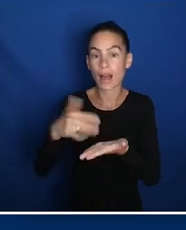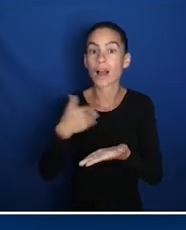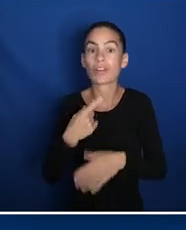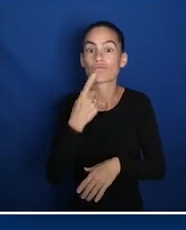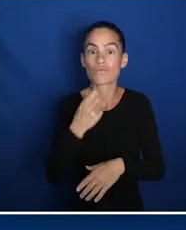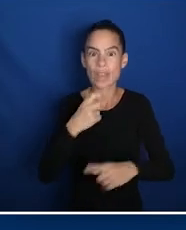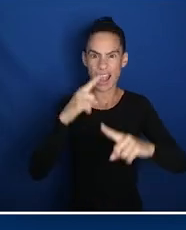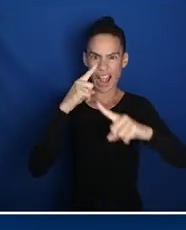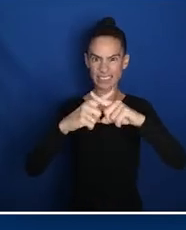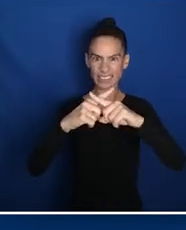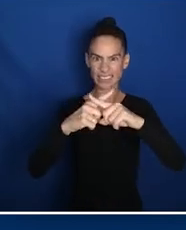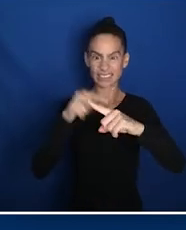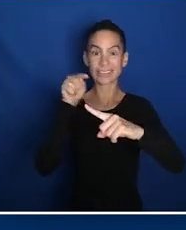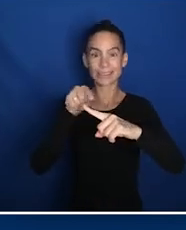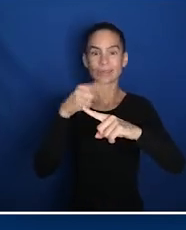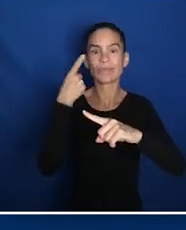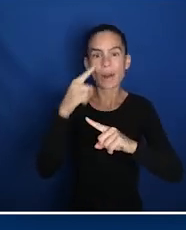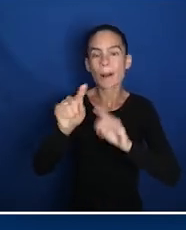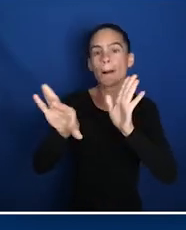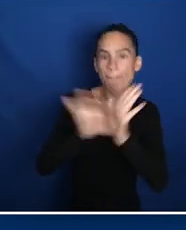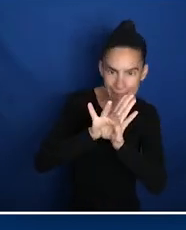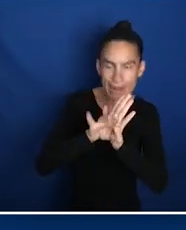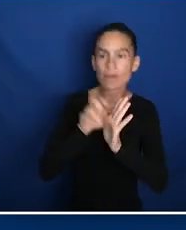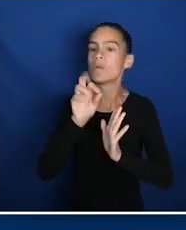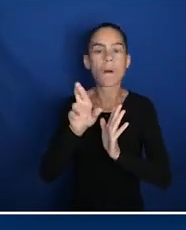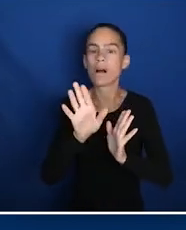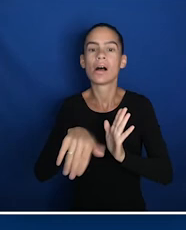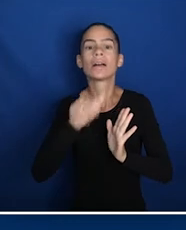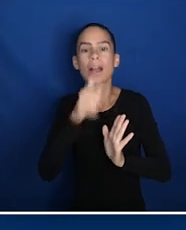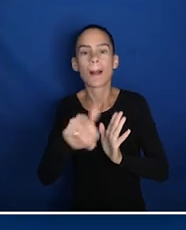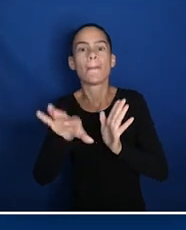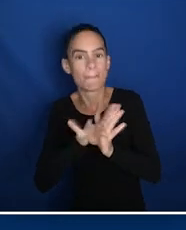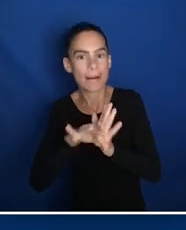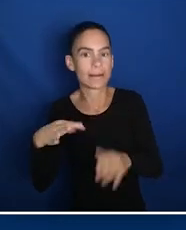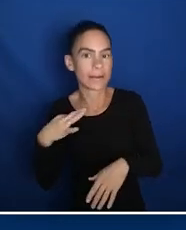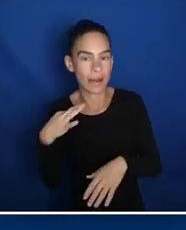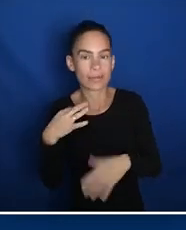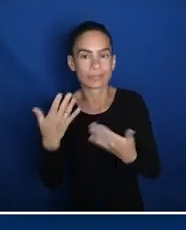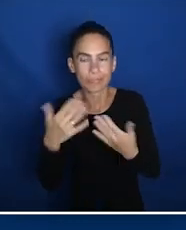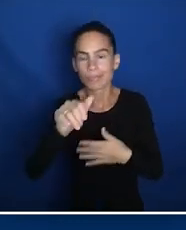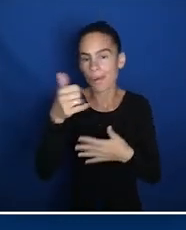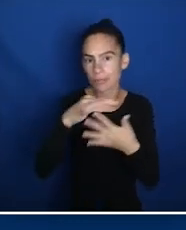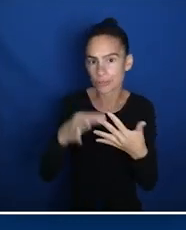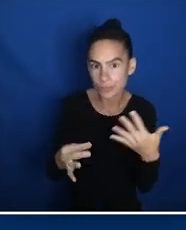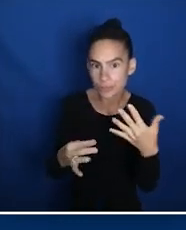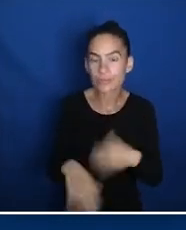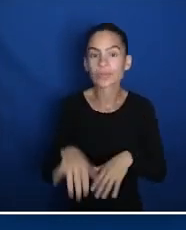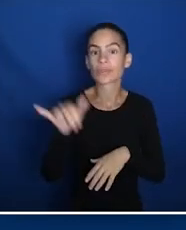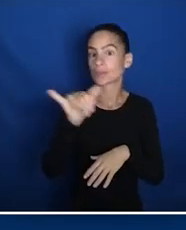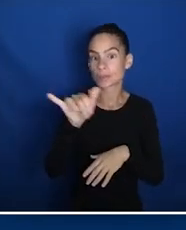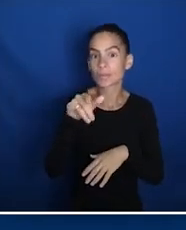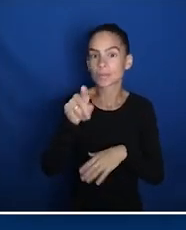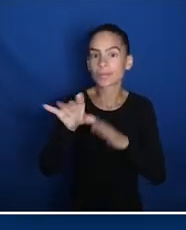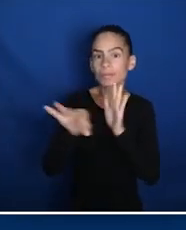include a red X-shaped button in the middle for selecting and deselecting candidates and other ballot choices,